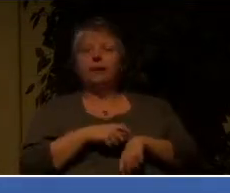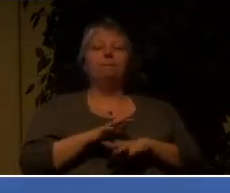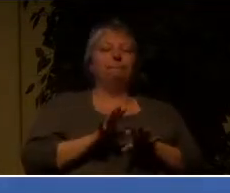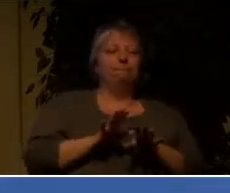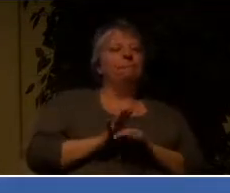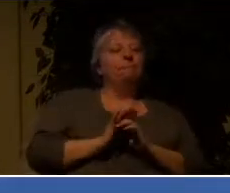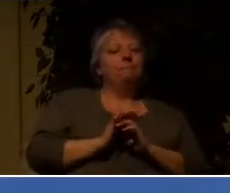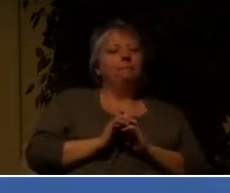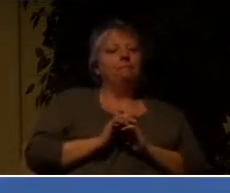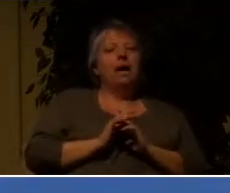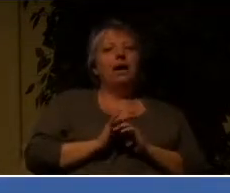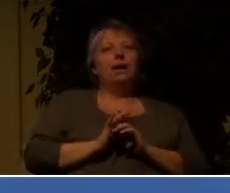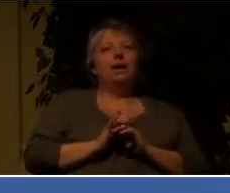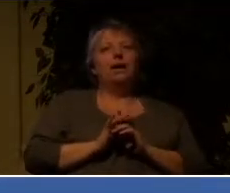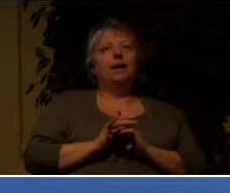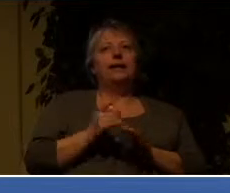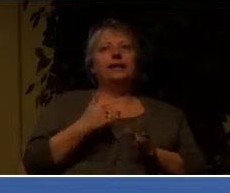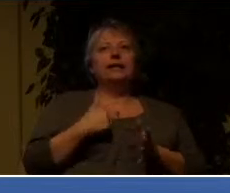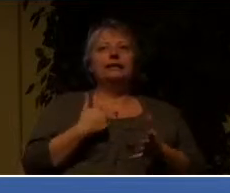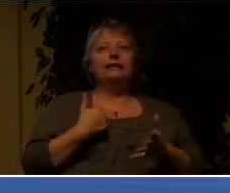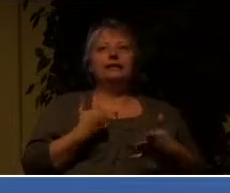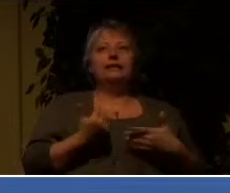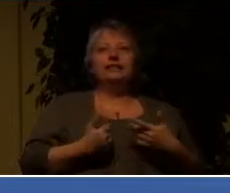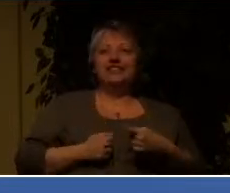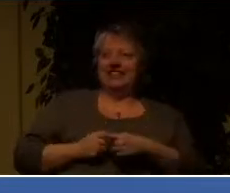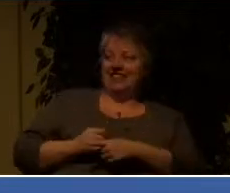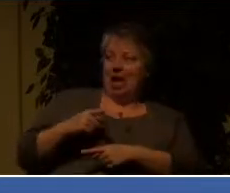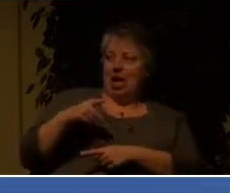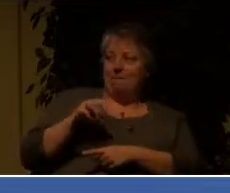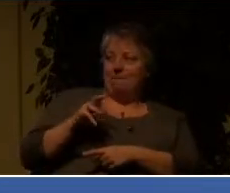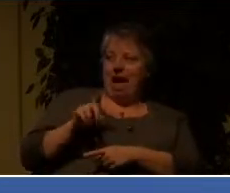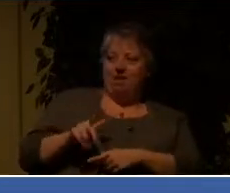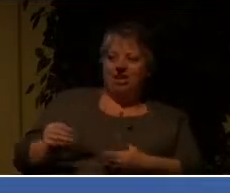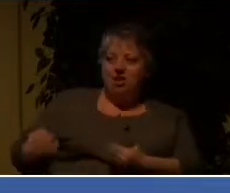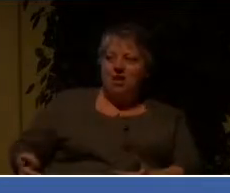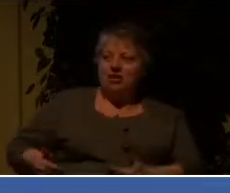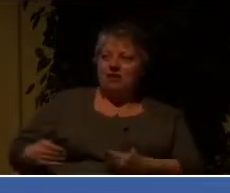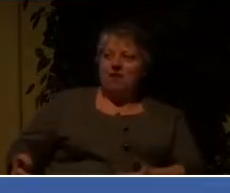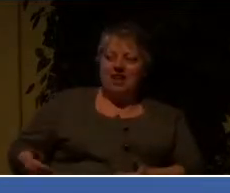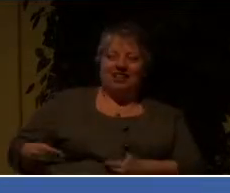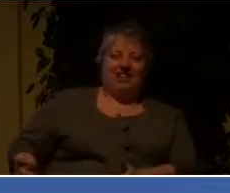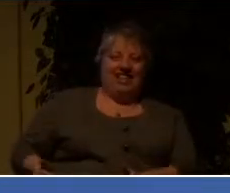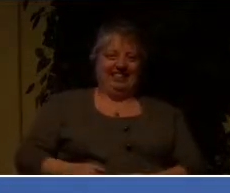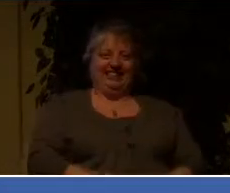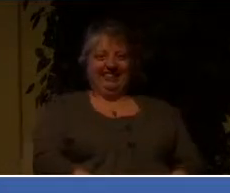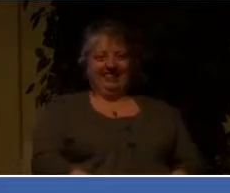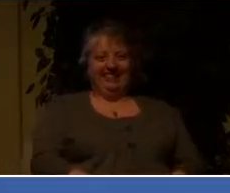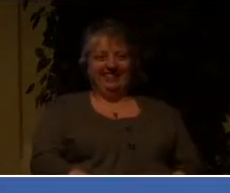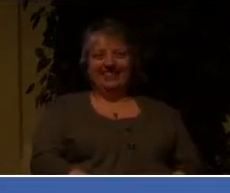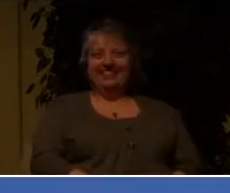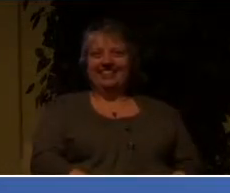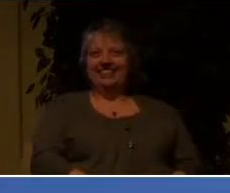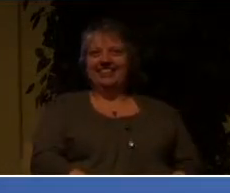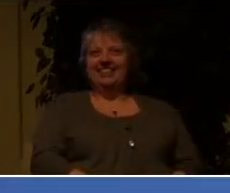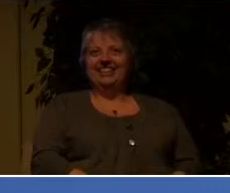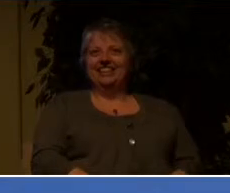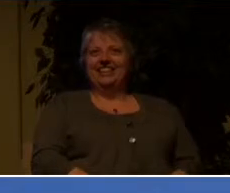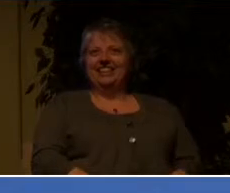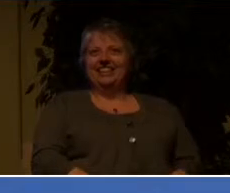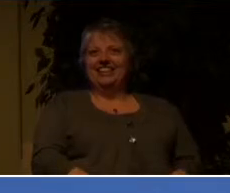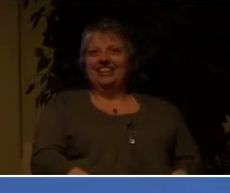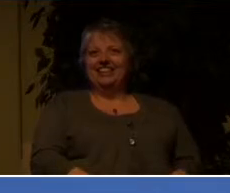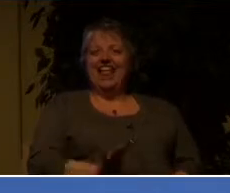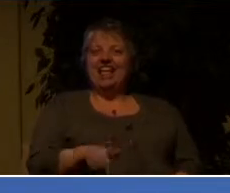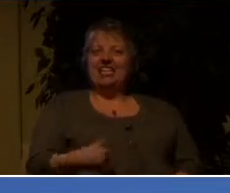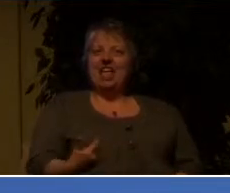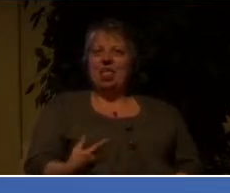there's